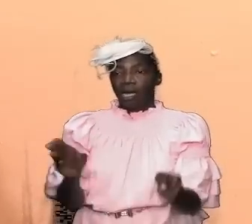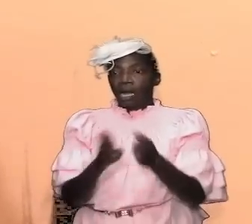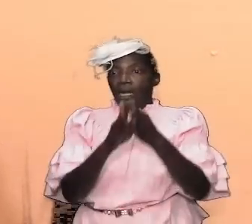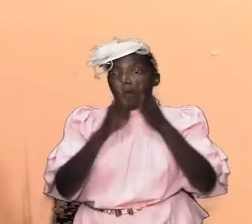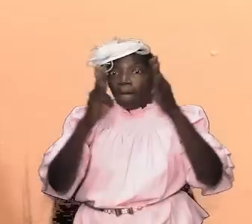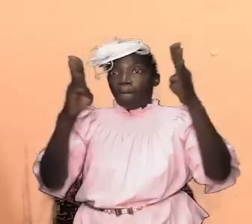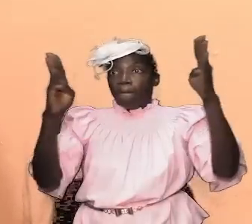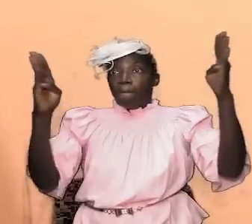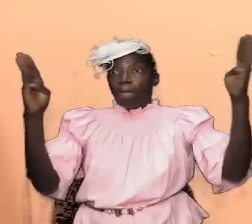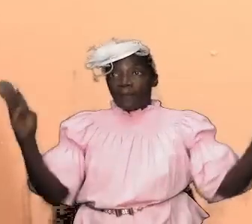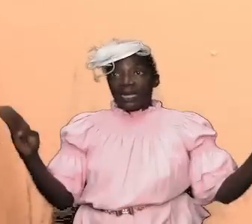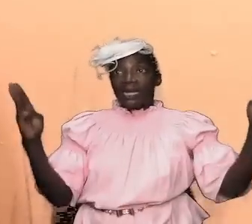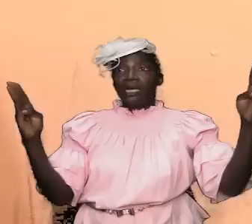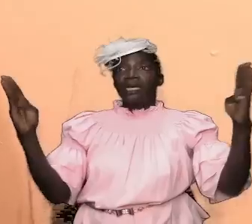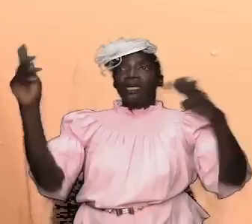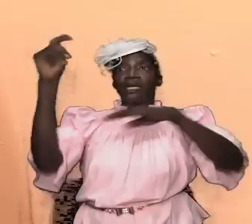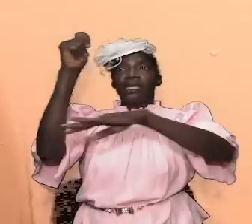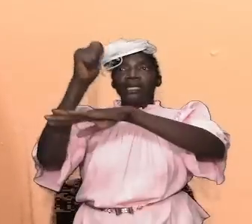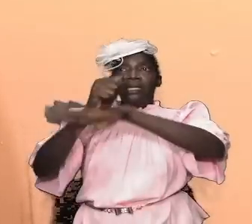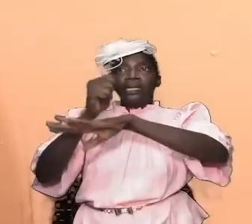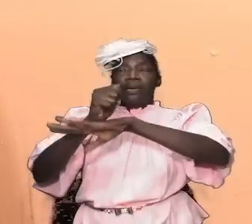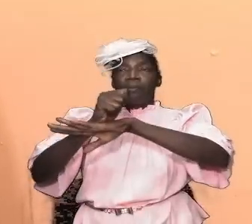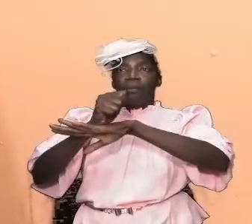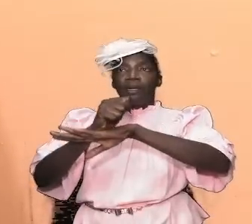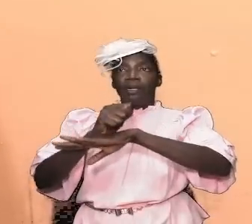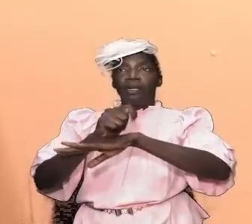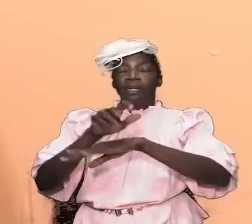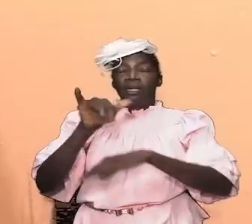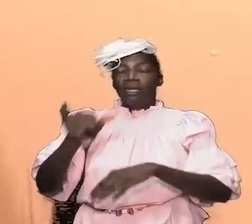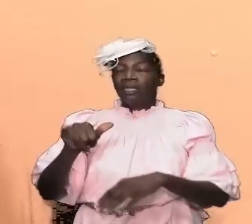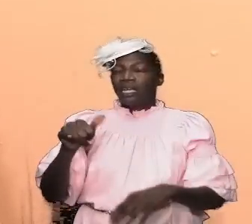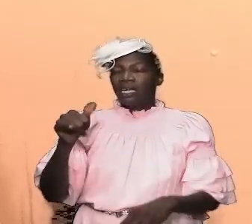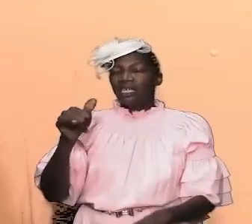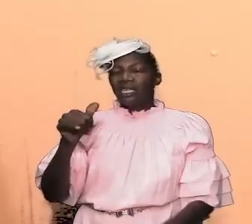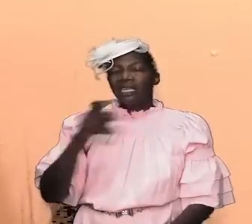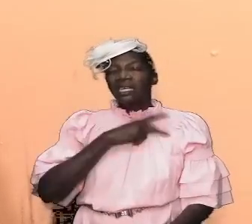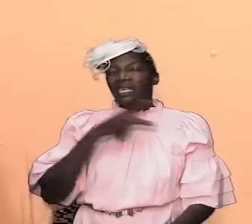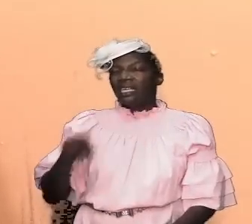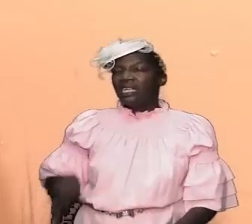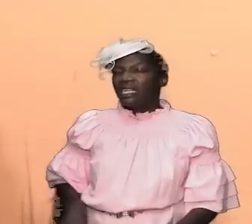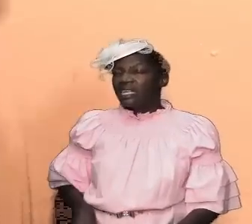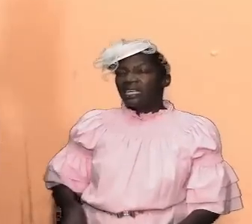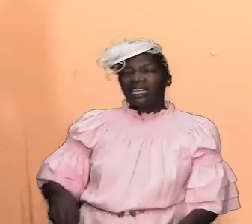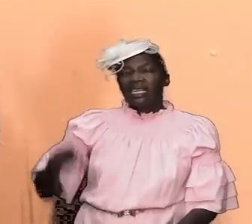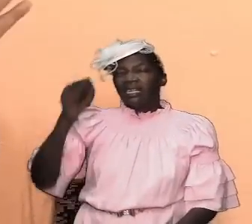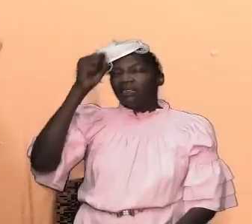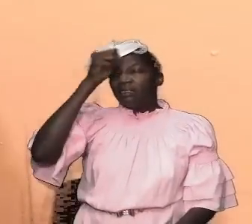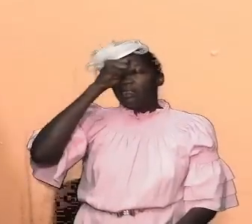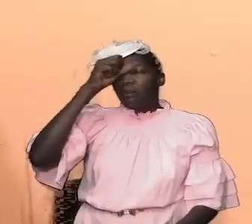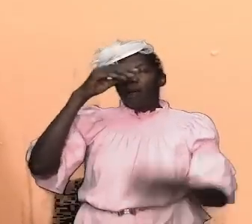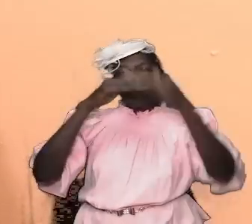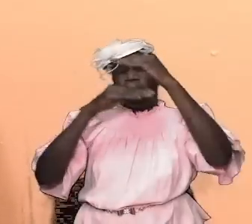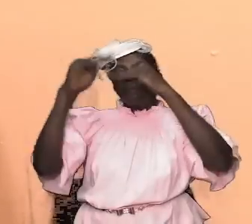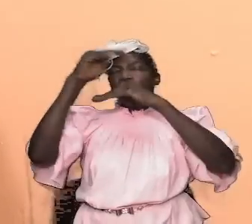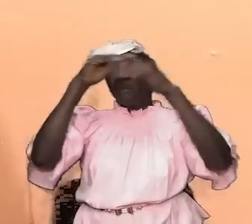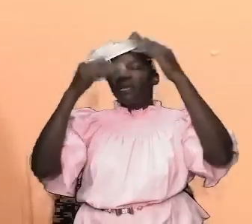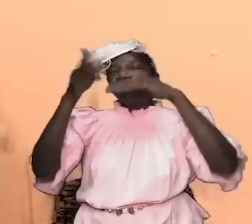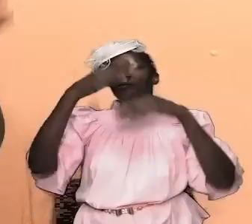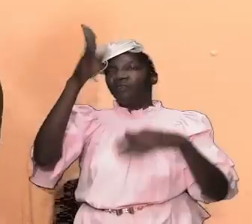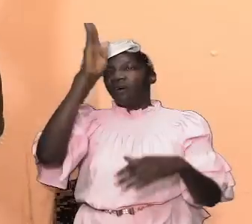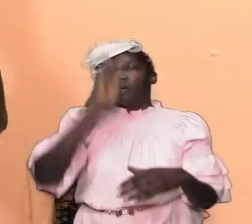temple that king solomon built for god years before